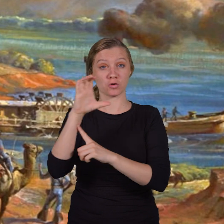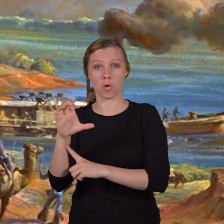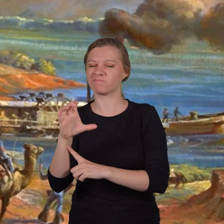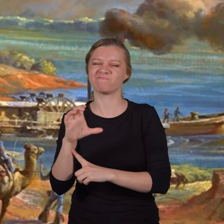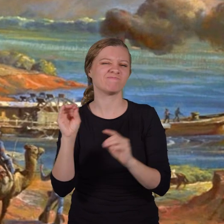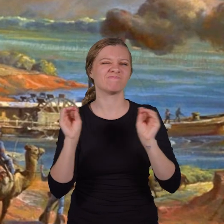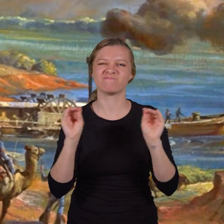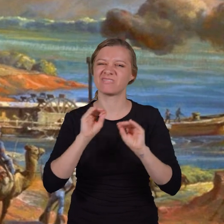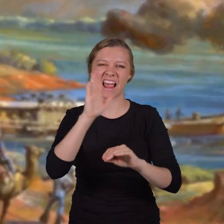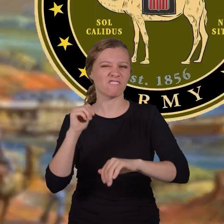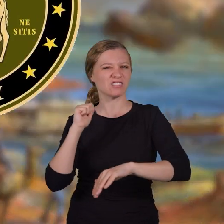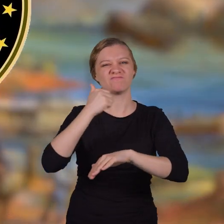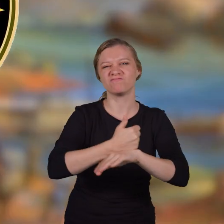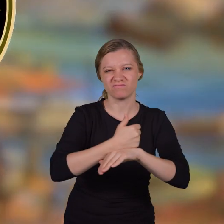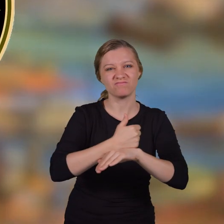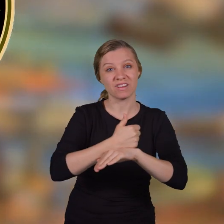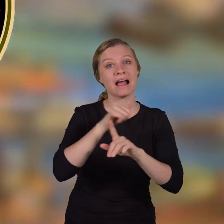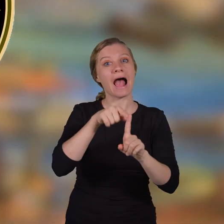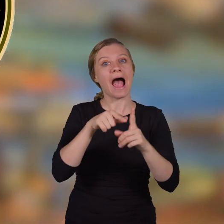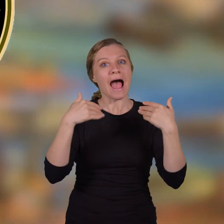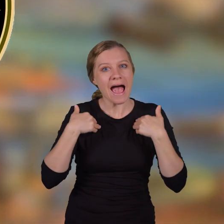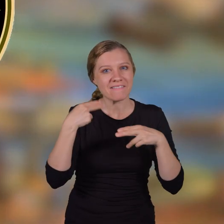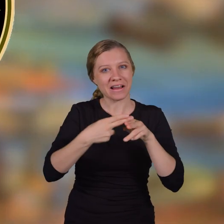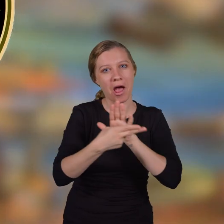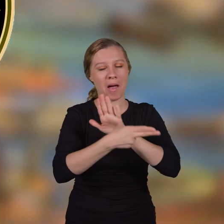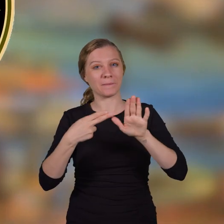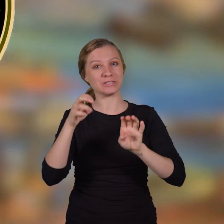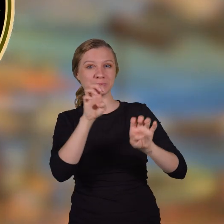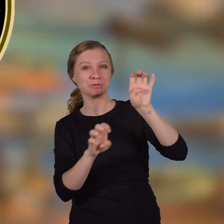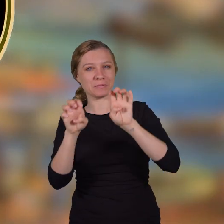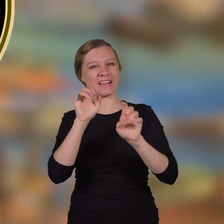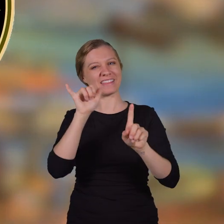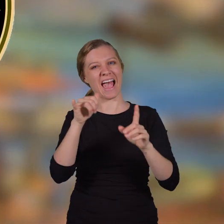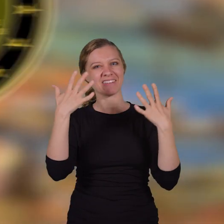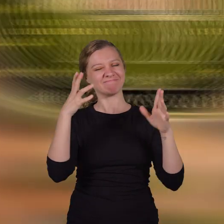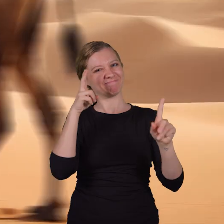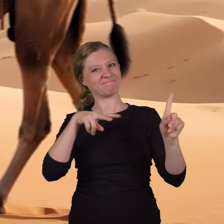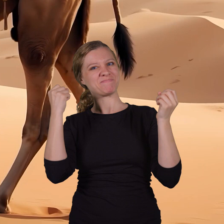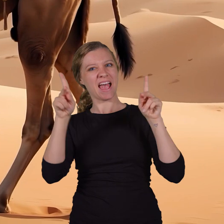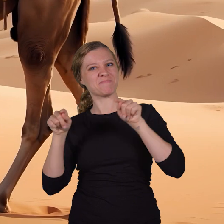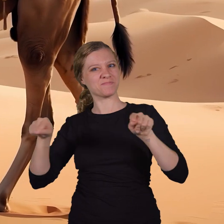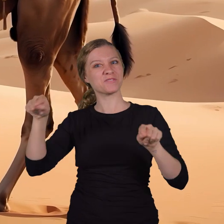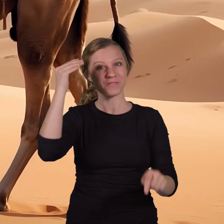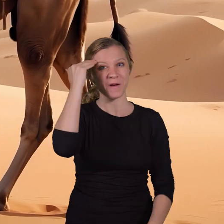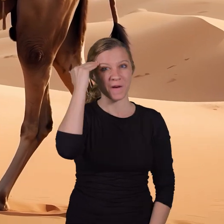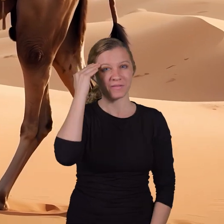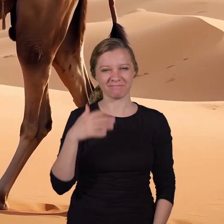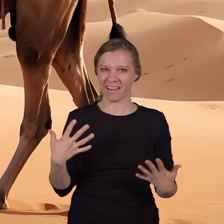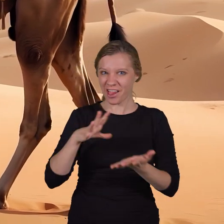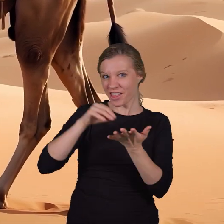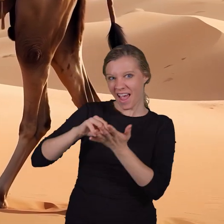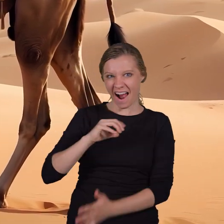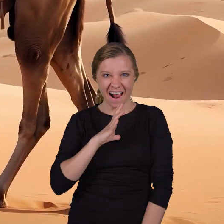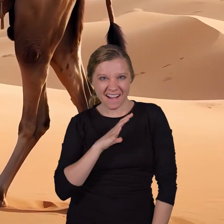as a U.S. Army unit, this is the name by which the experiment is most commonly known. We just learned